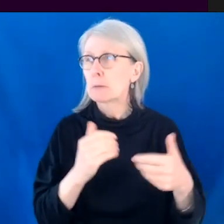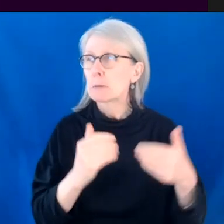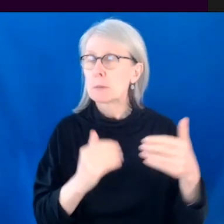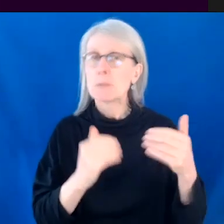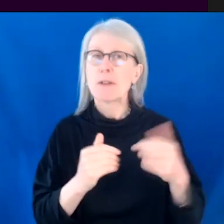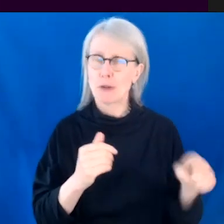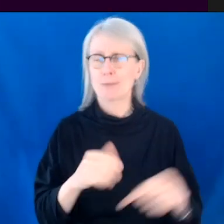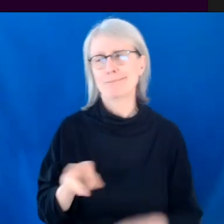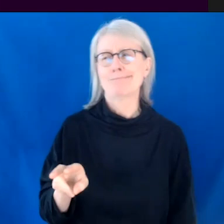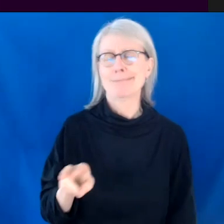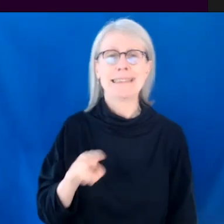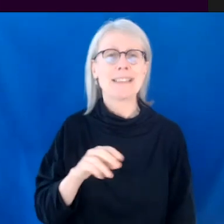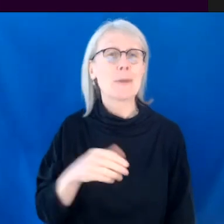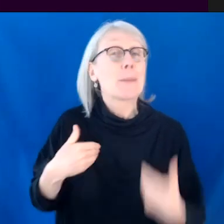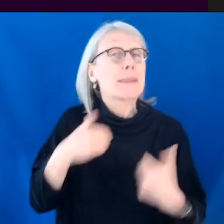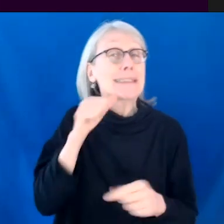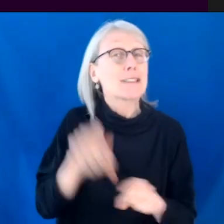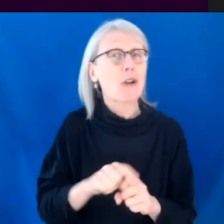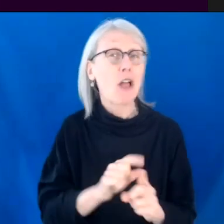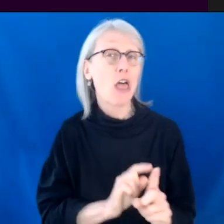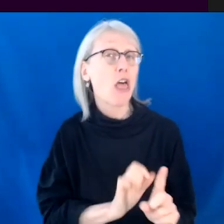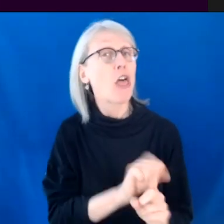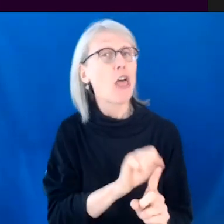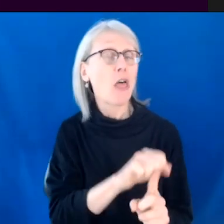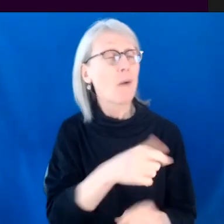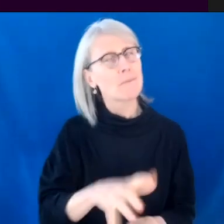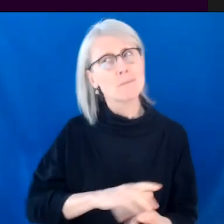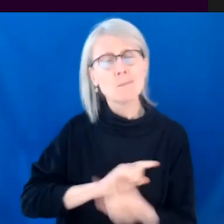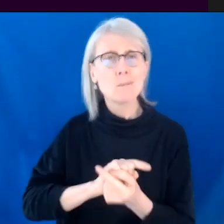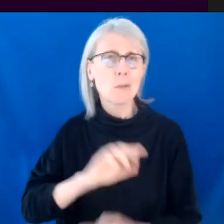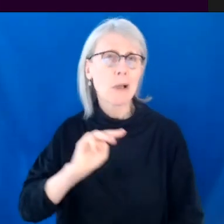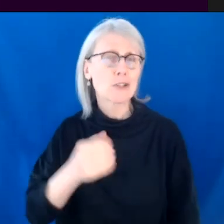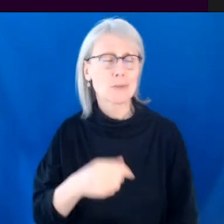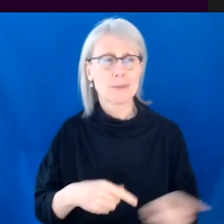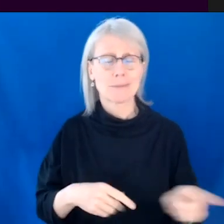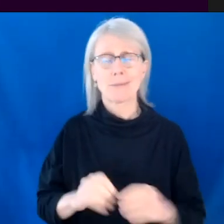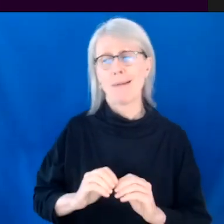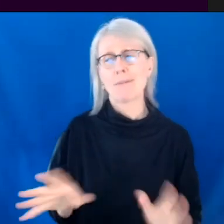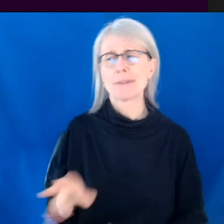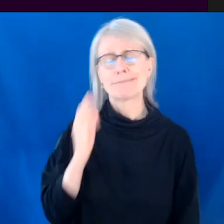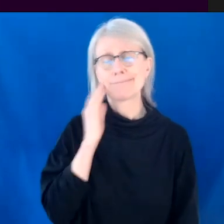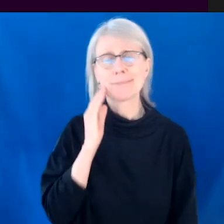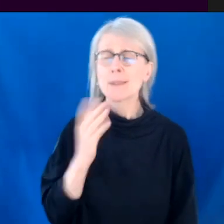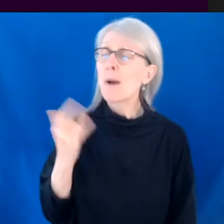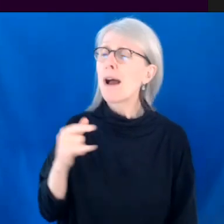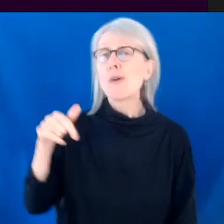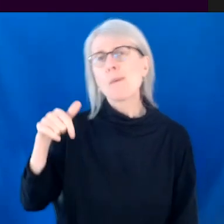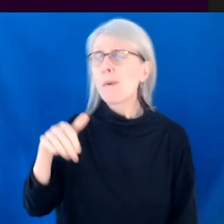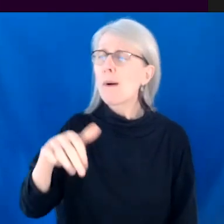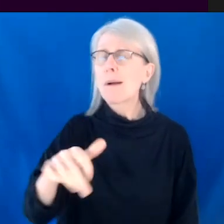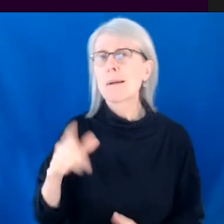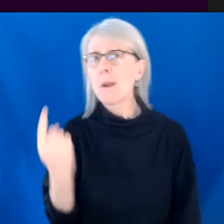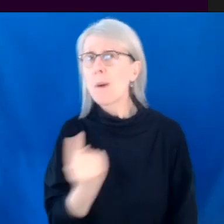funny to her to have her like little sister trying to convince her of this thing. That was so obvious. It was like, why were you walking down the street alone